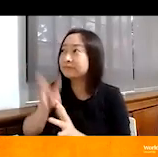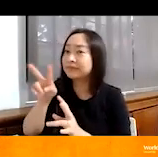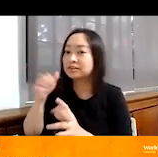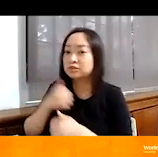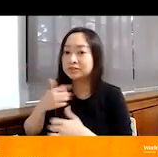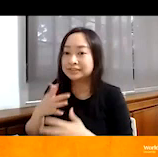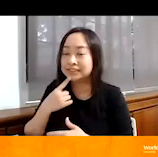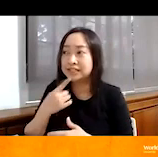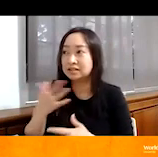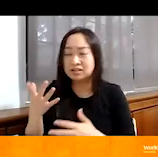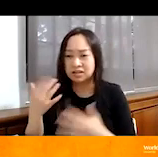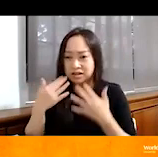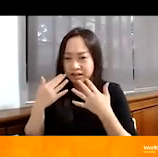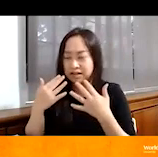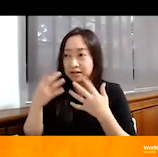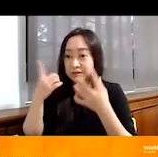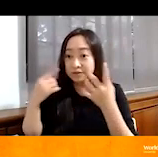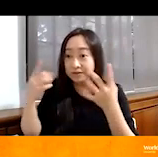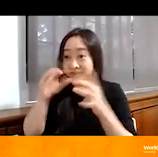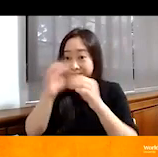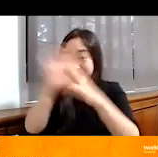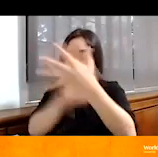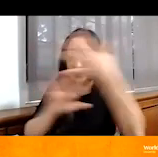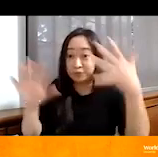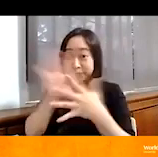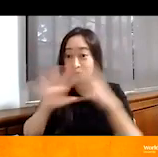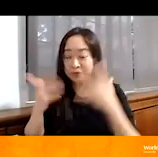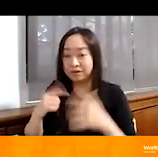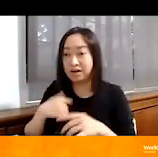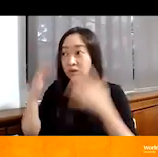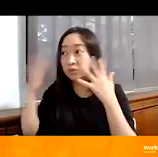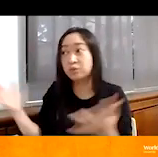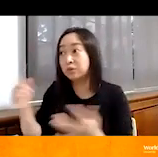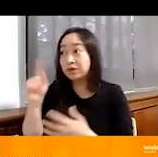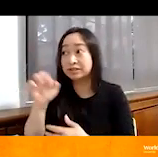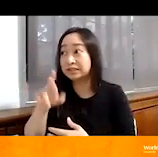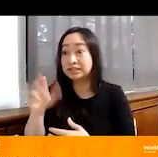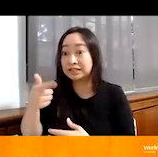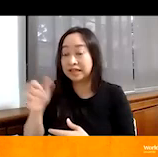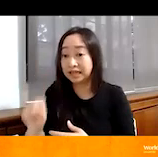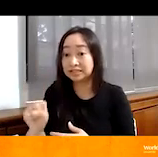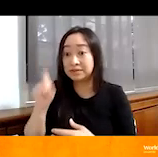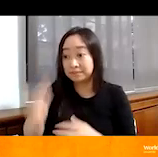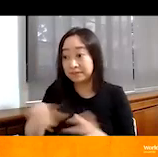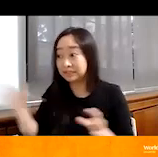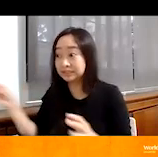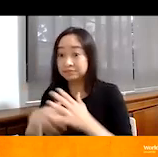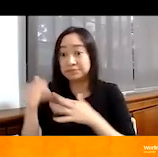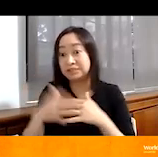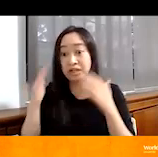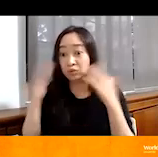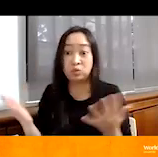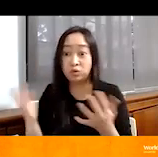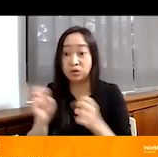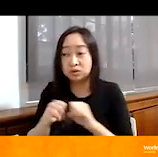says, I didn't know that when you encounter tear gas, you're supposed to leave the building. She said, so I